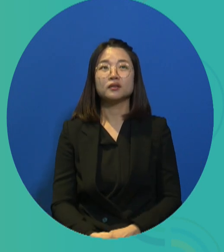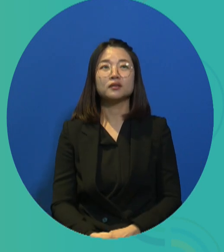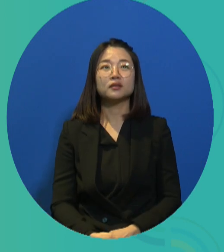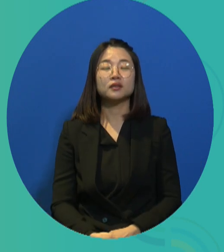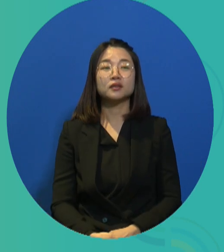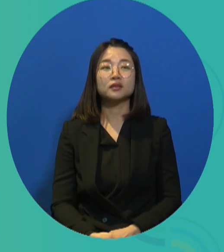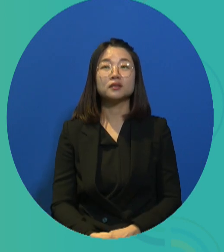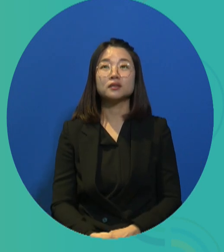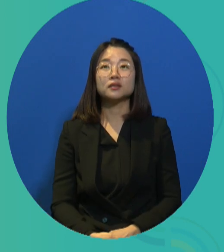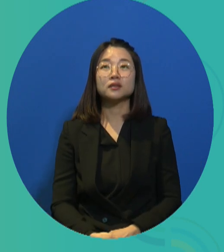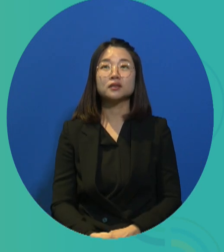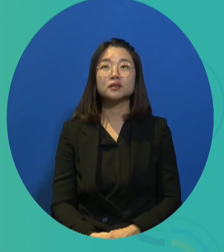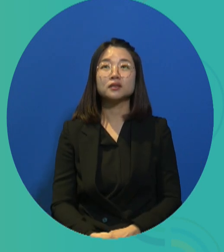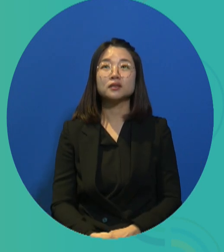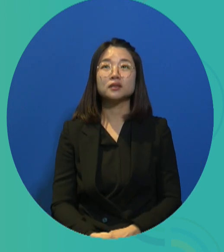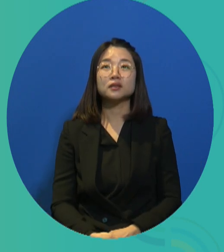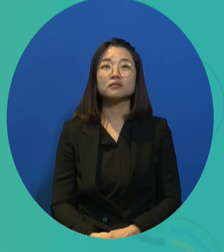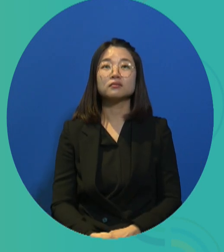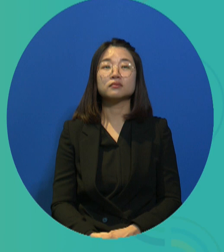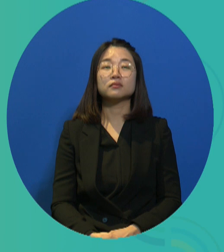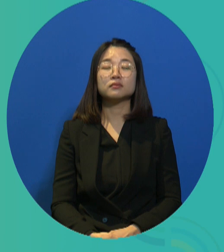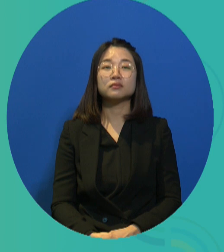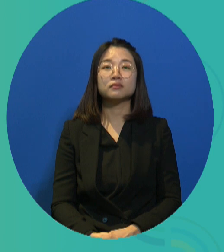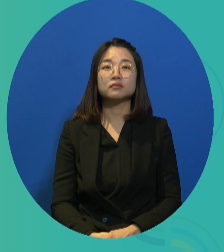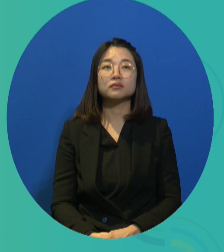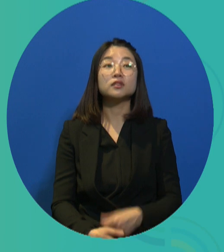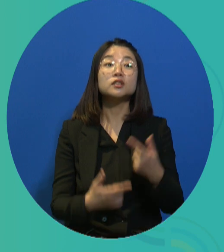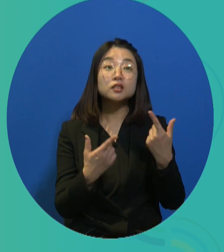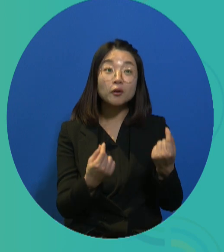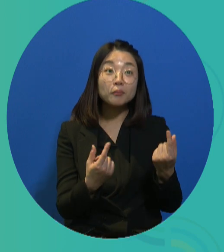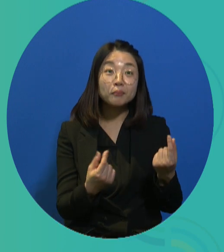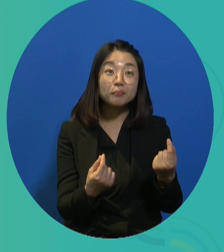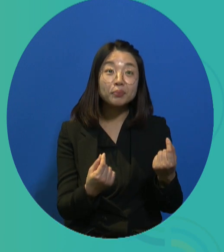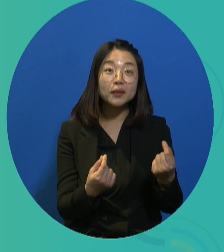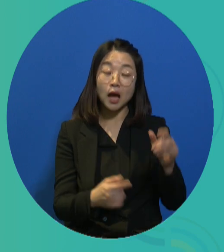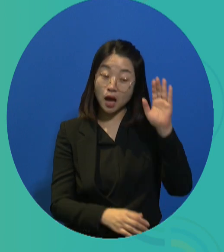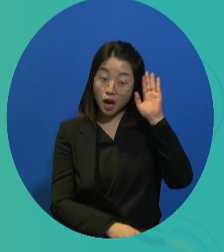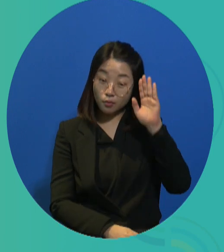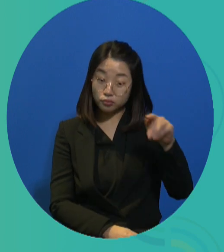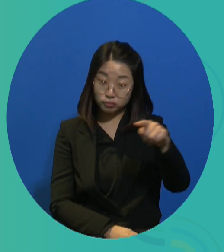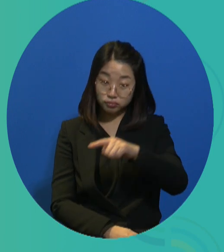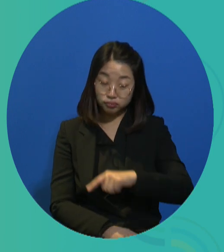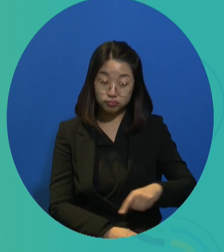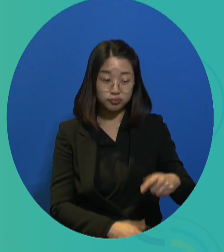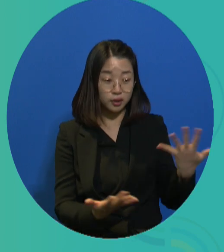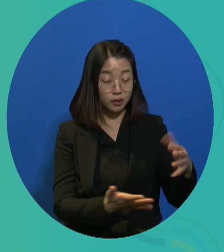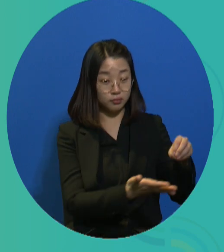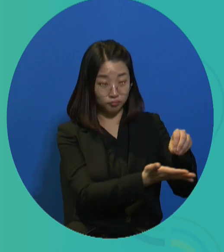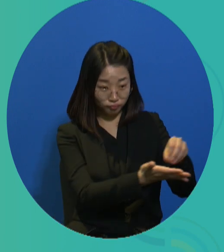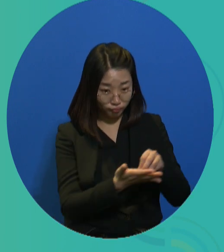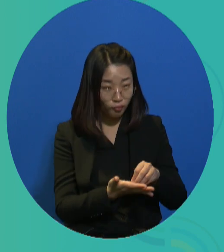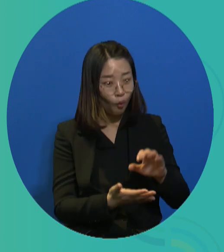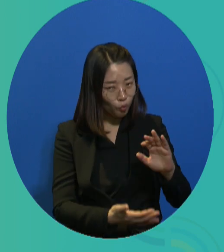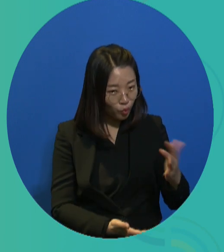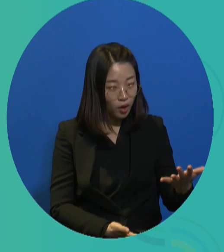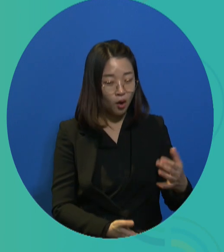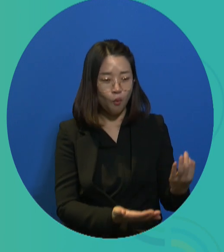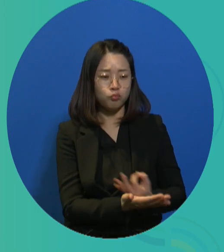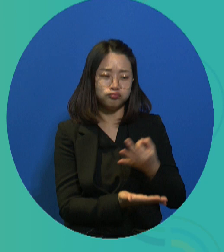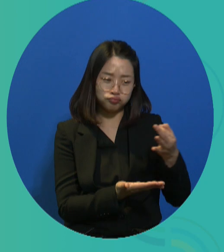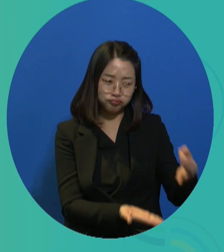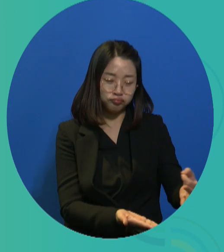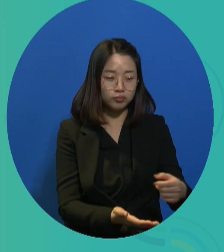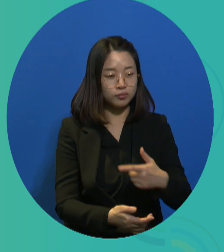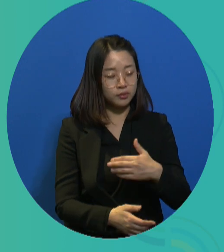A lot of the work has been a lot of this kind of social work has already been done by many different cooperatives and social